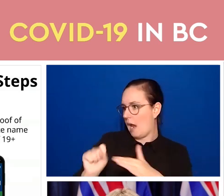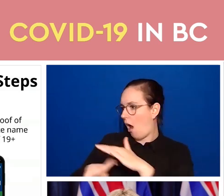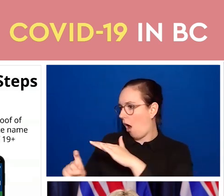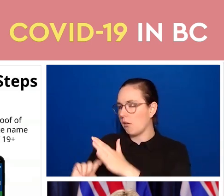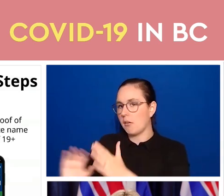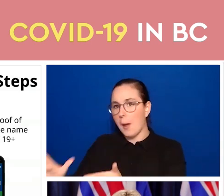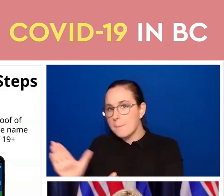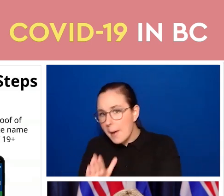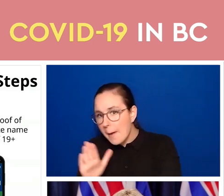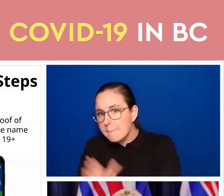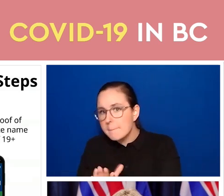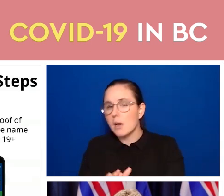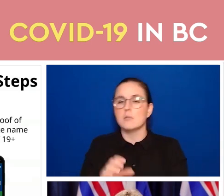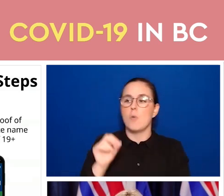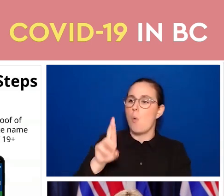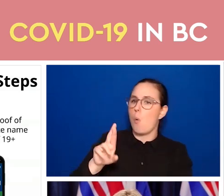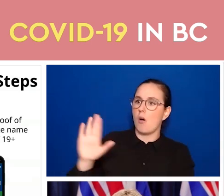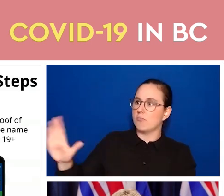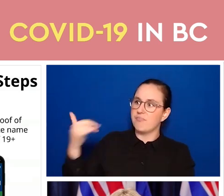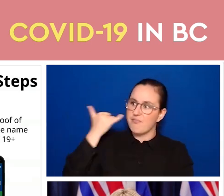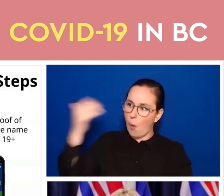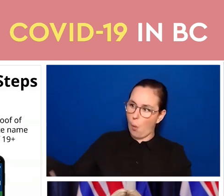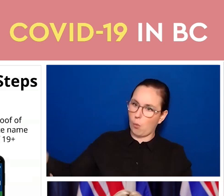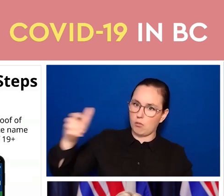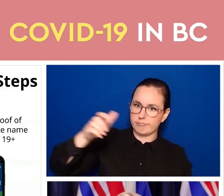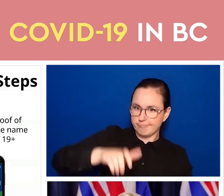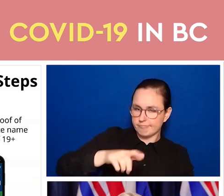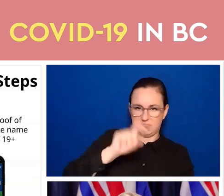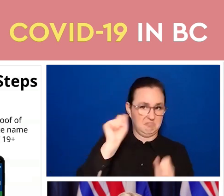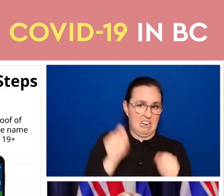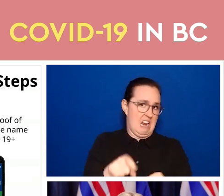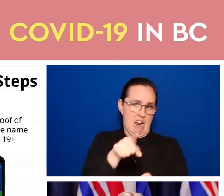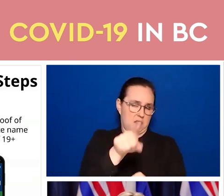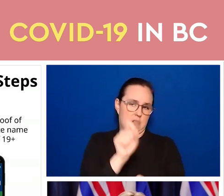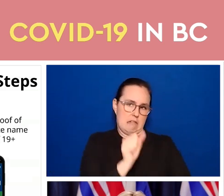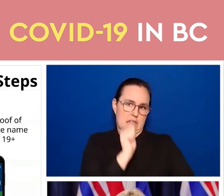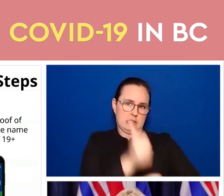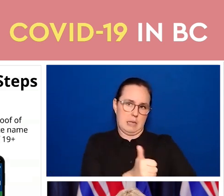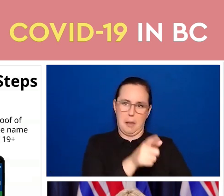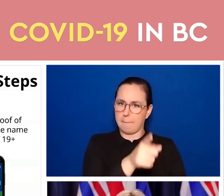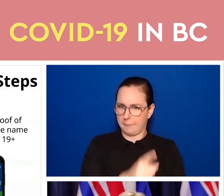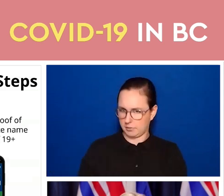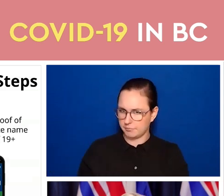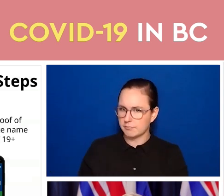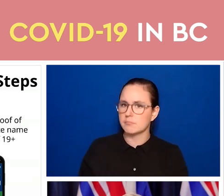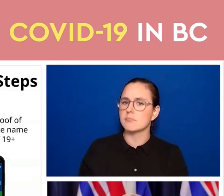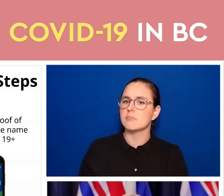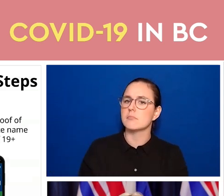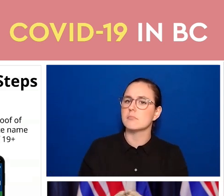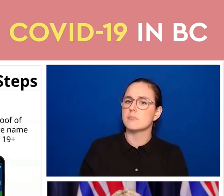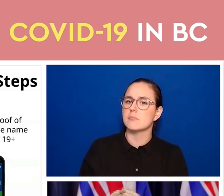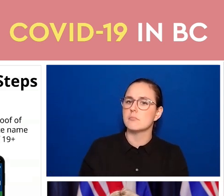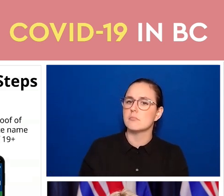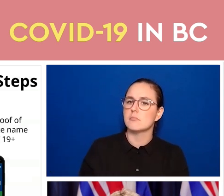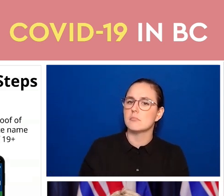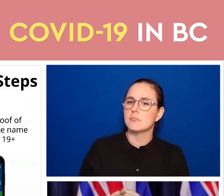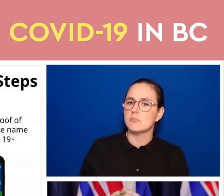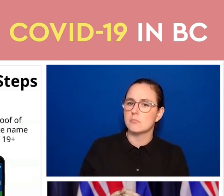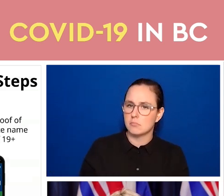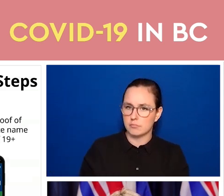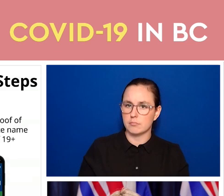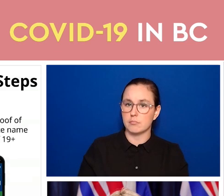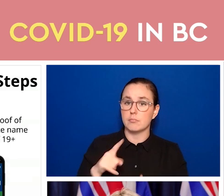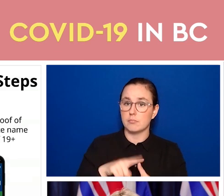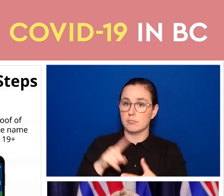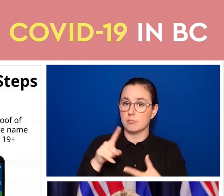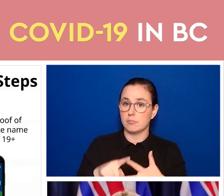they come into your business, your restaurant, and it tells you the step 3 there on the right. What it will